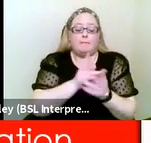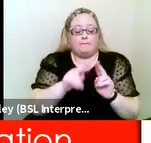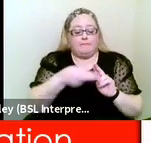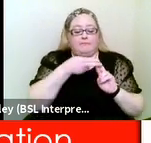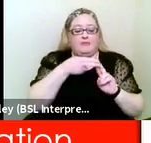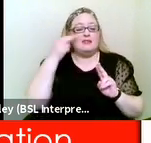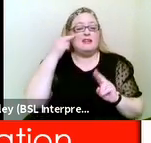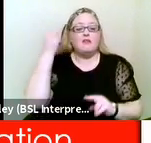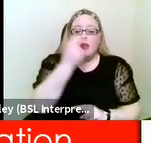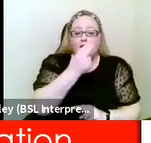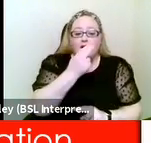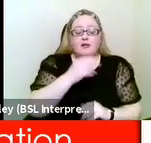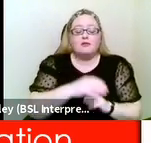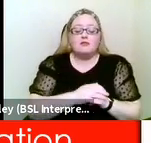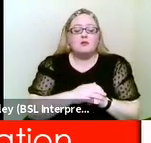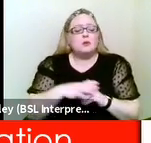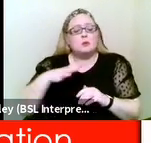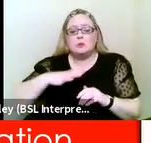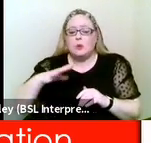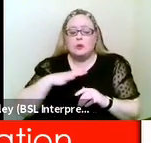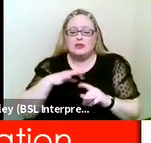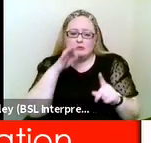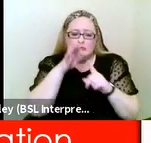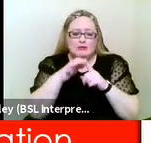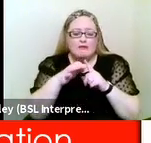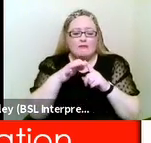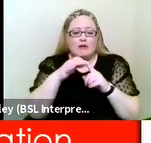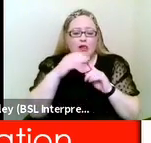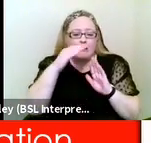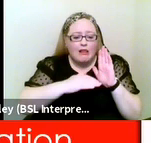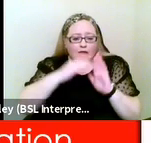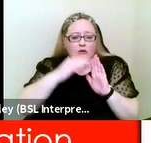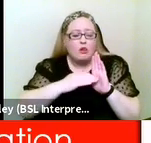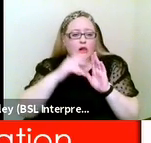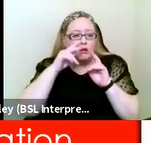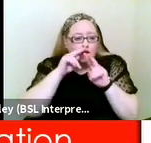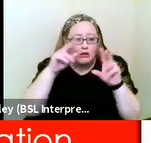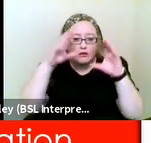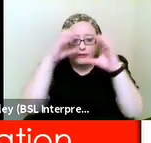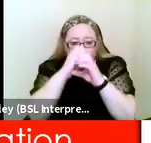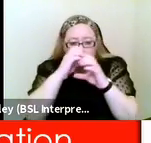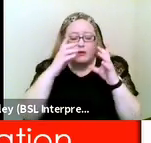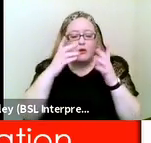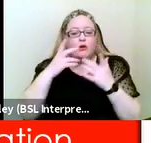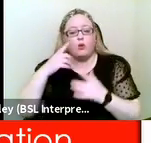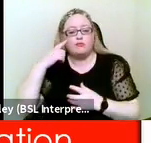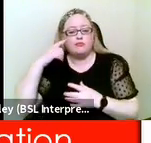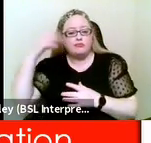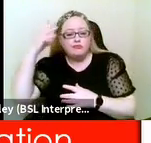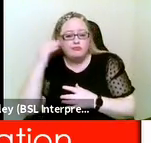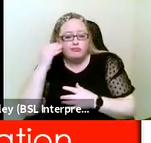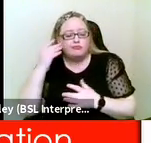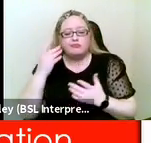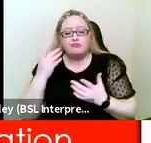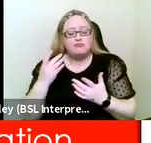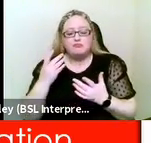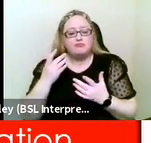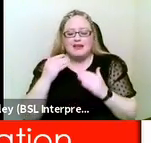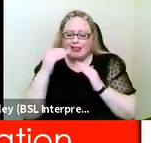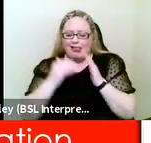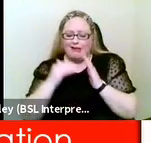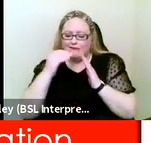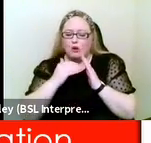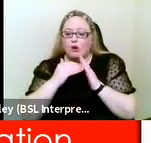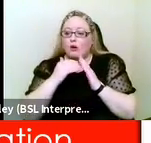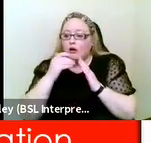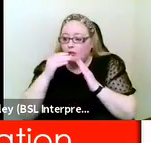thresholds in terms of the amount of sight loss or the amount of hearing loss it's about how the combined effect of